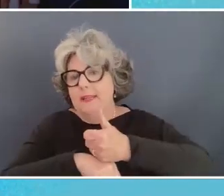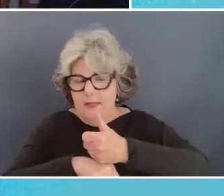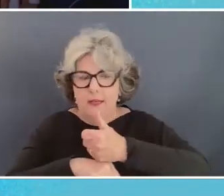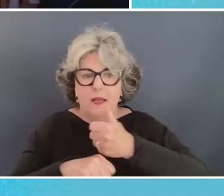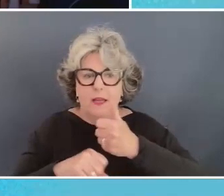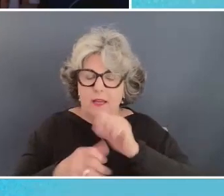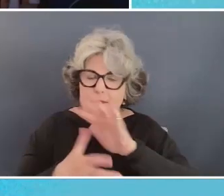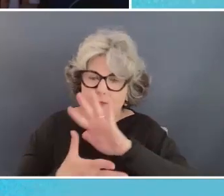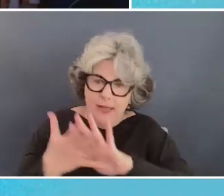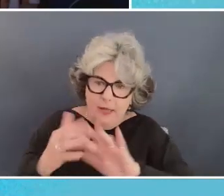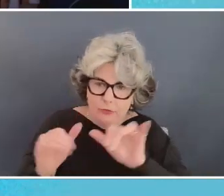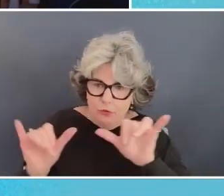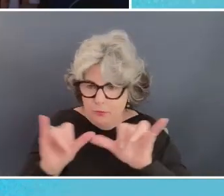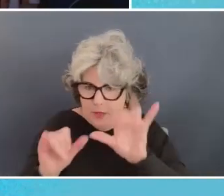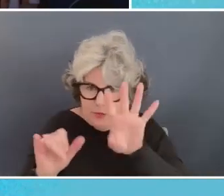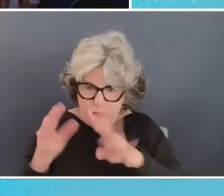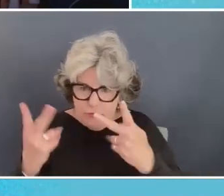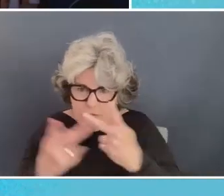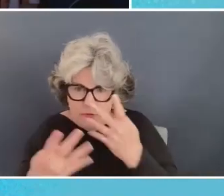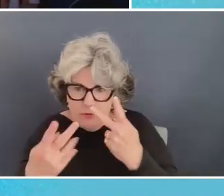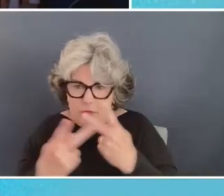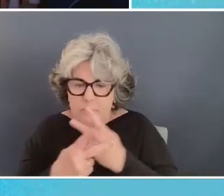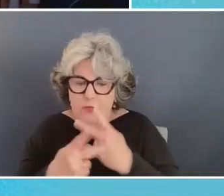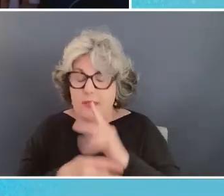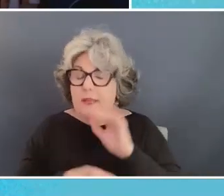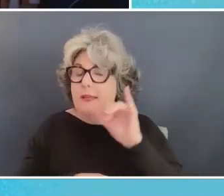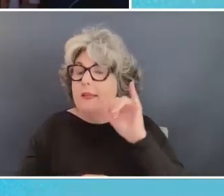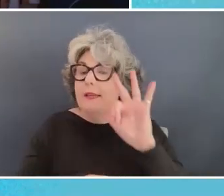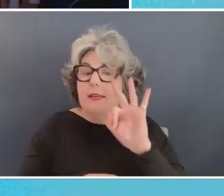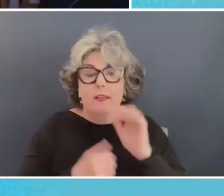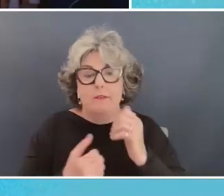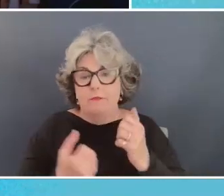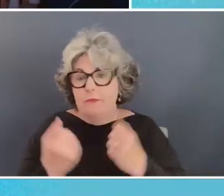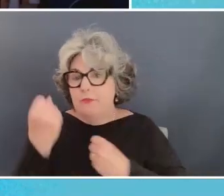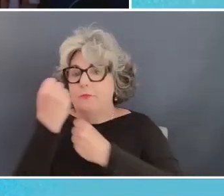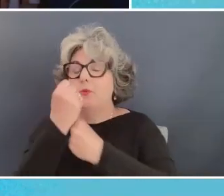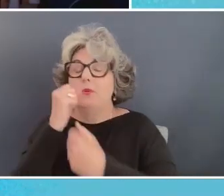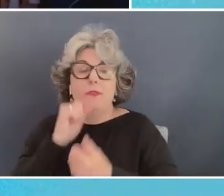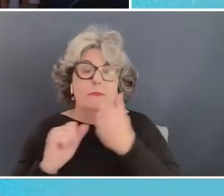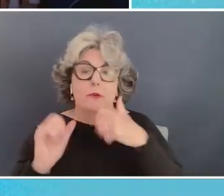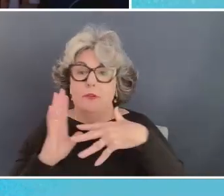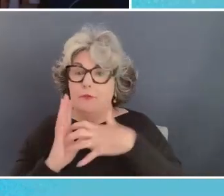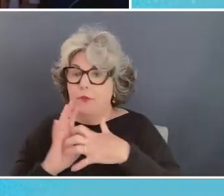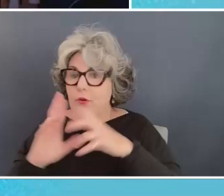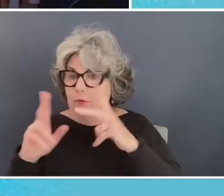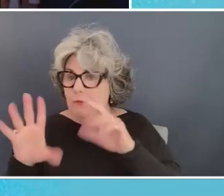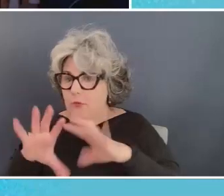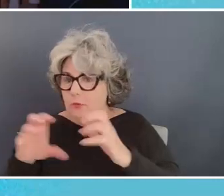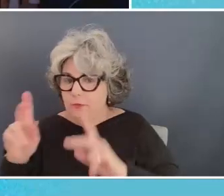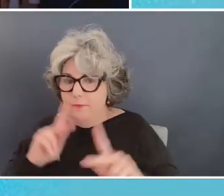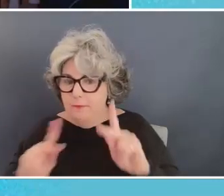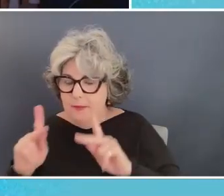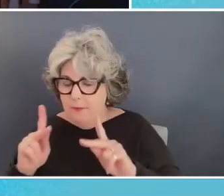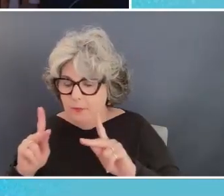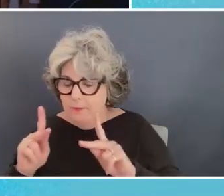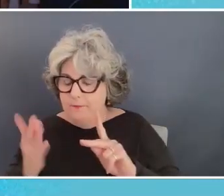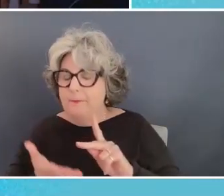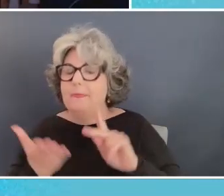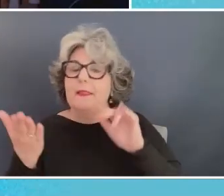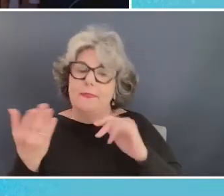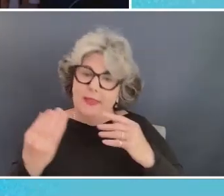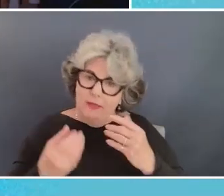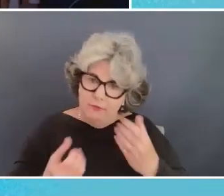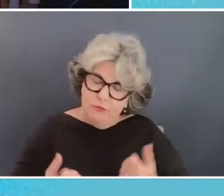you are thinking either if we lift up the most vulnerable uh then that lifts